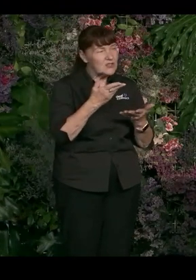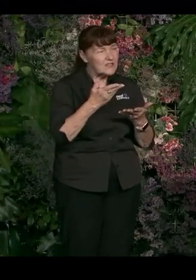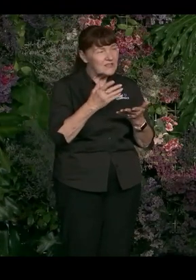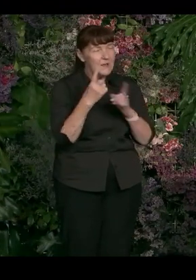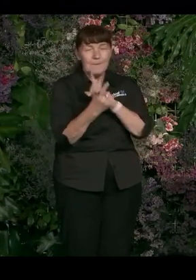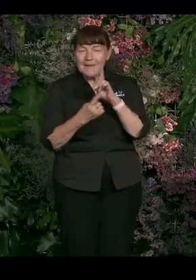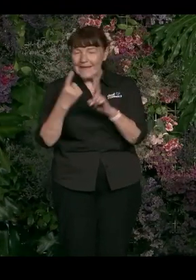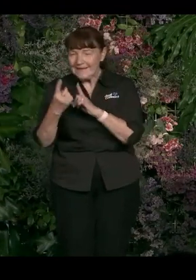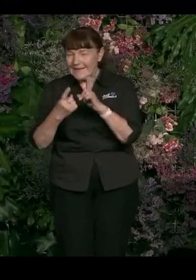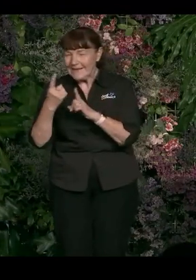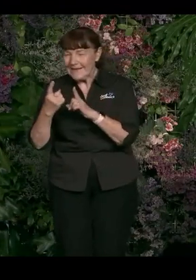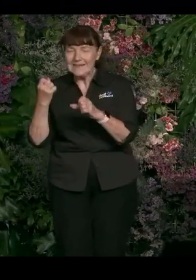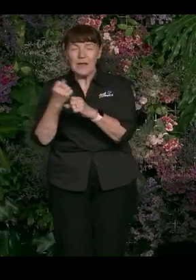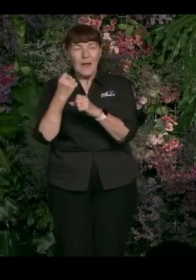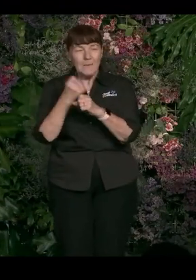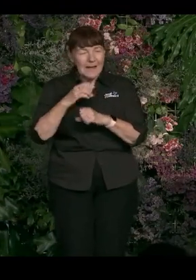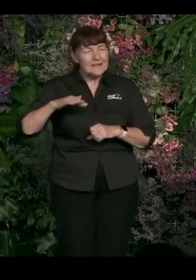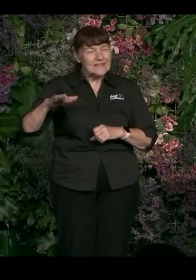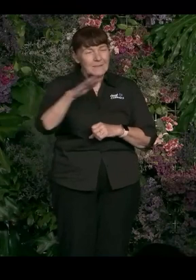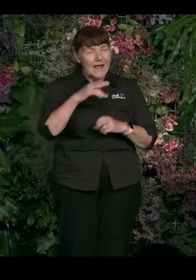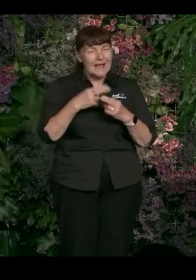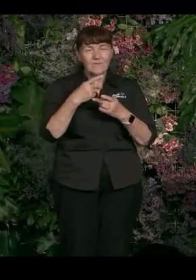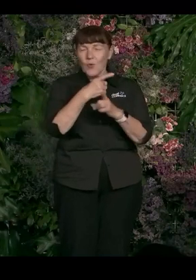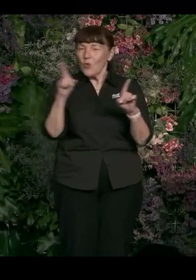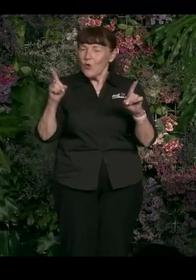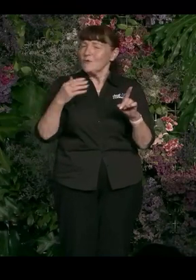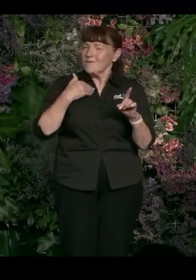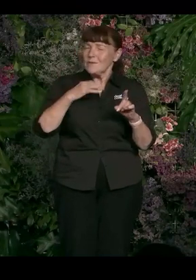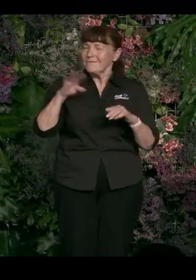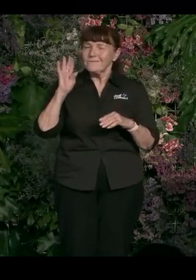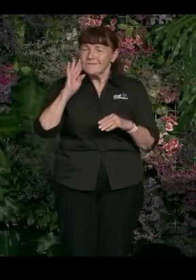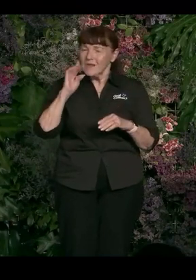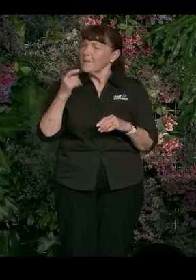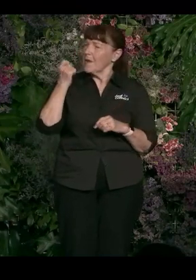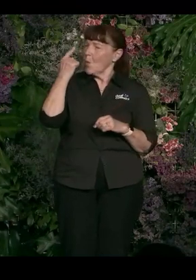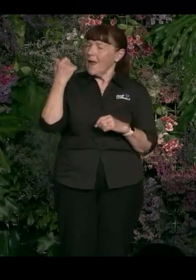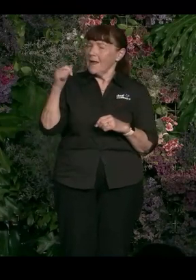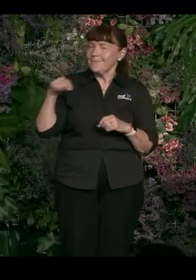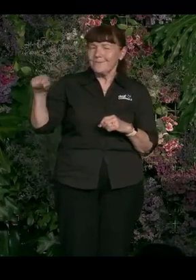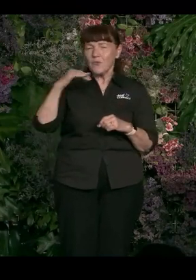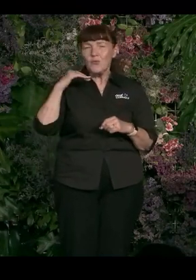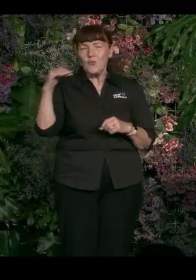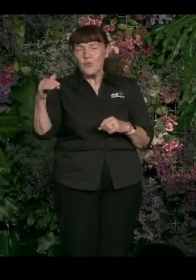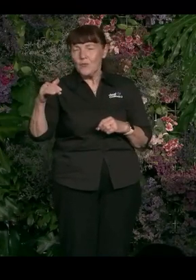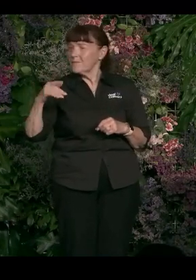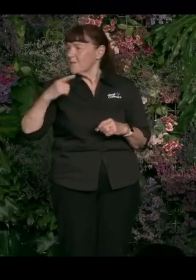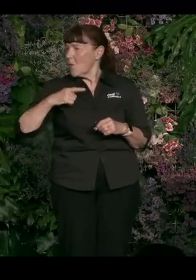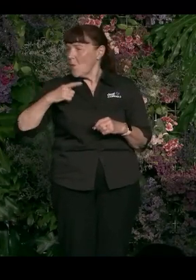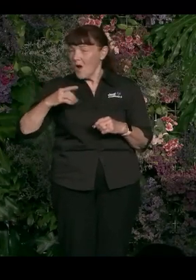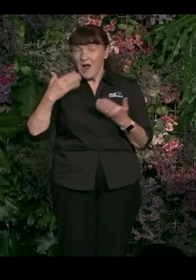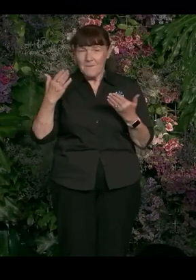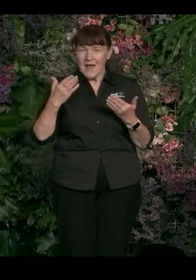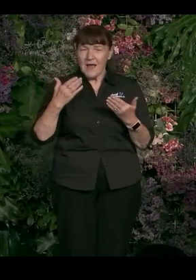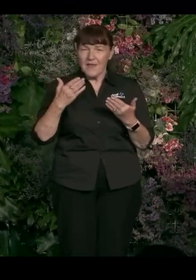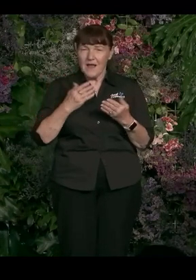meetings, it's creating space for voices that aren't otherwise heard. So being conscious, who's in the room, why, you know, they may not have